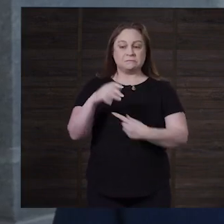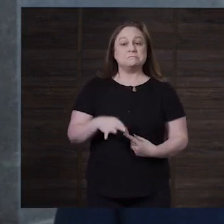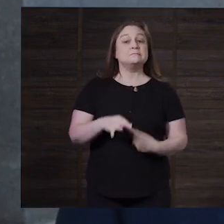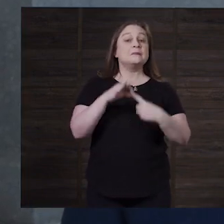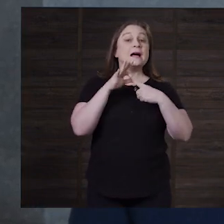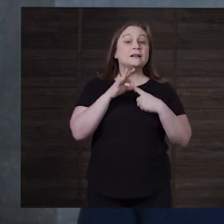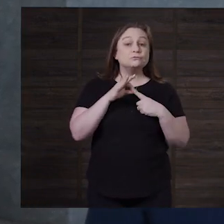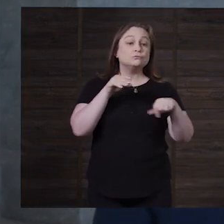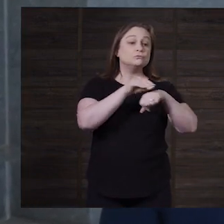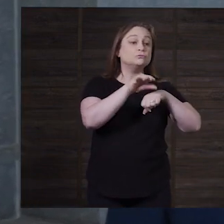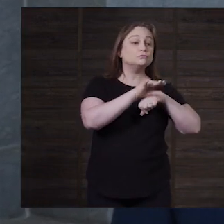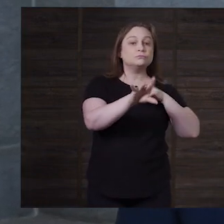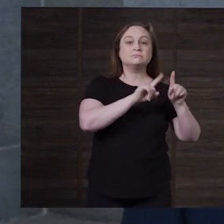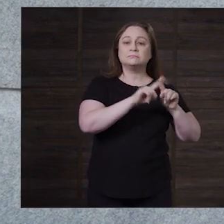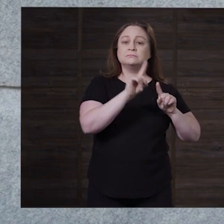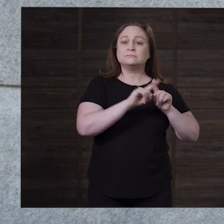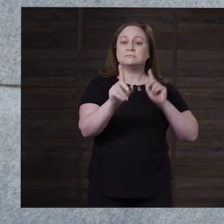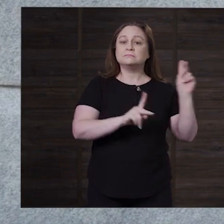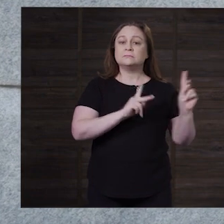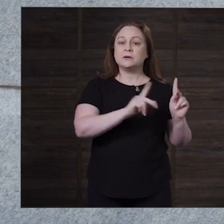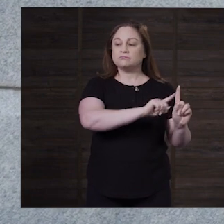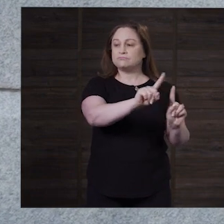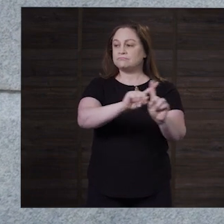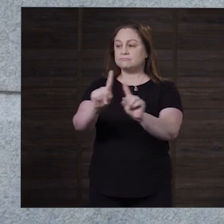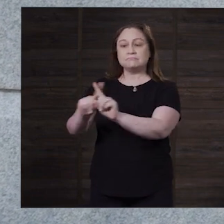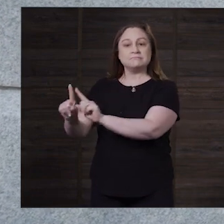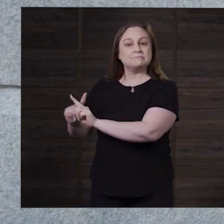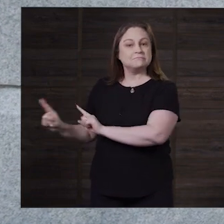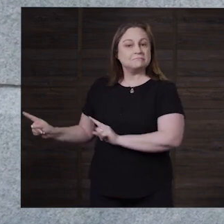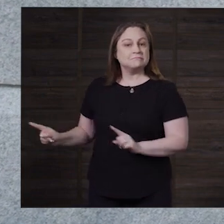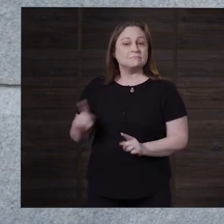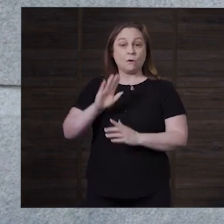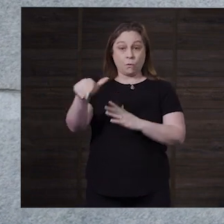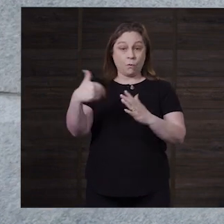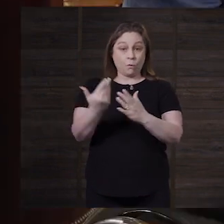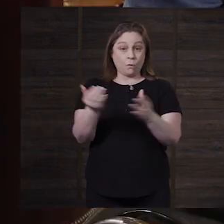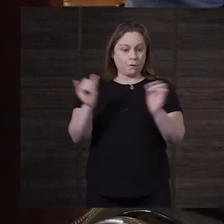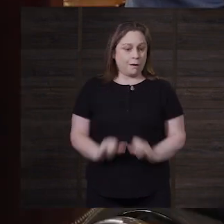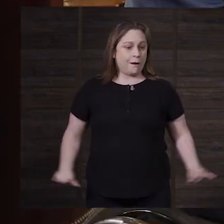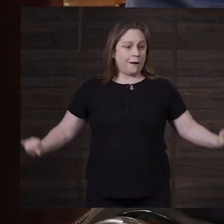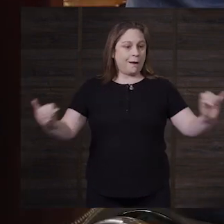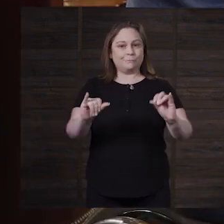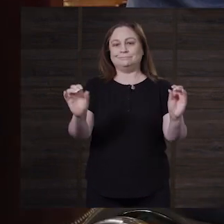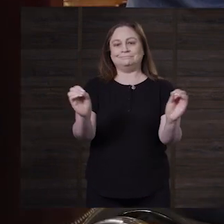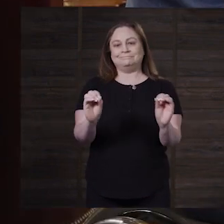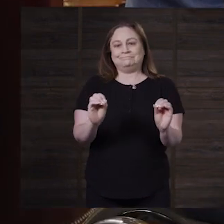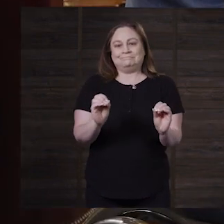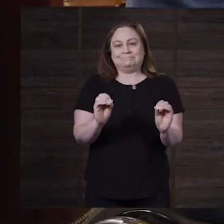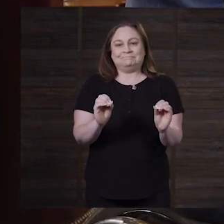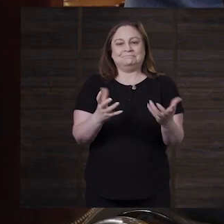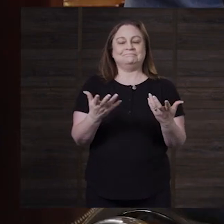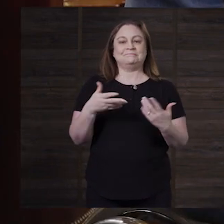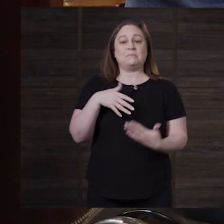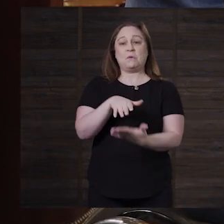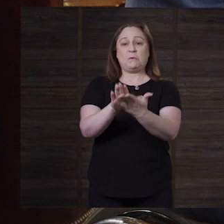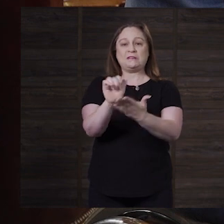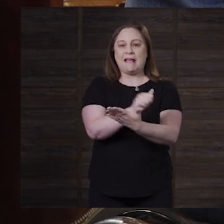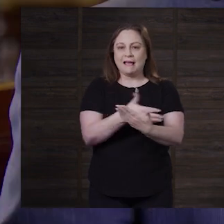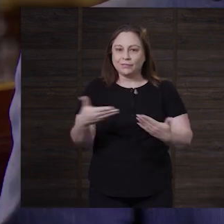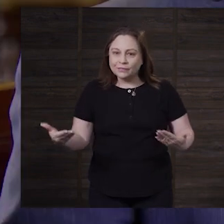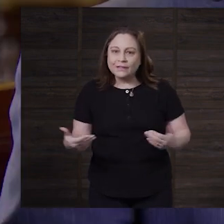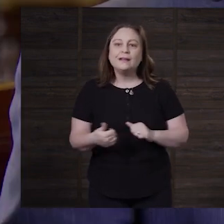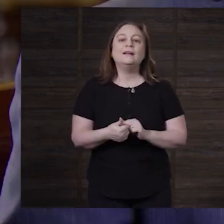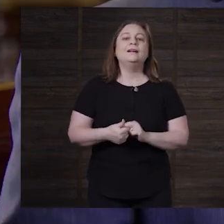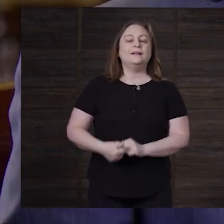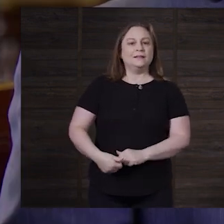unique and it affects different people in different ways and so there's no one-size-fits-all approach to anything but